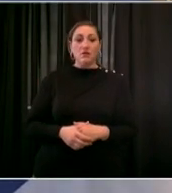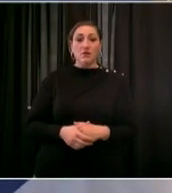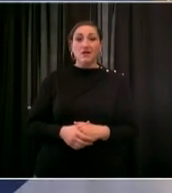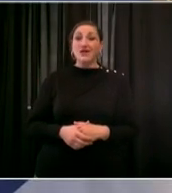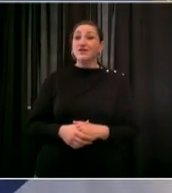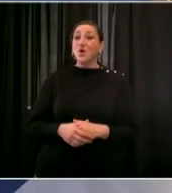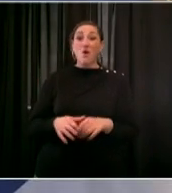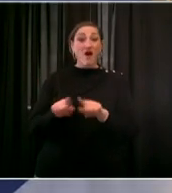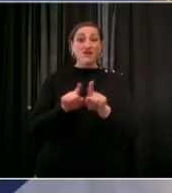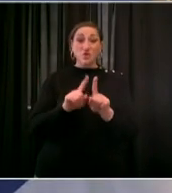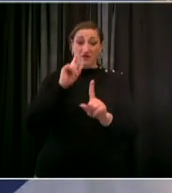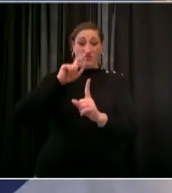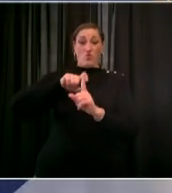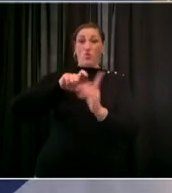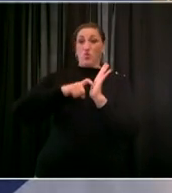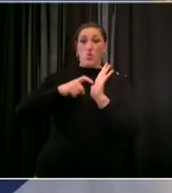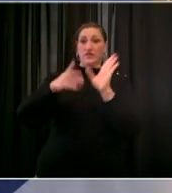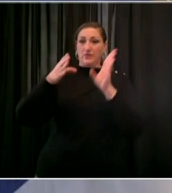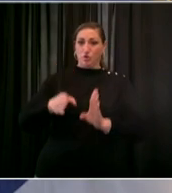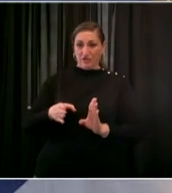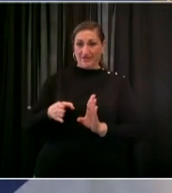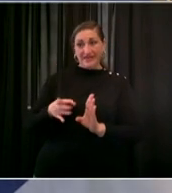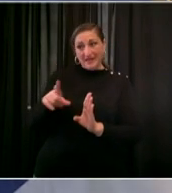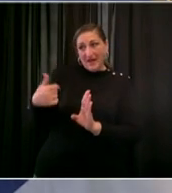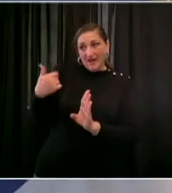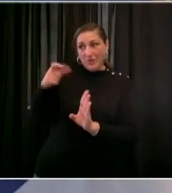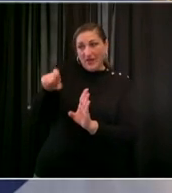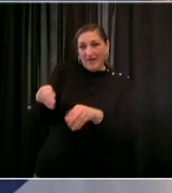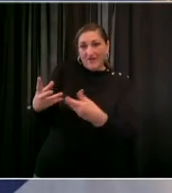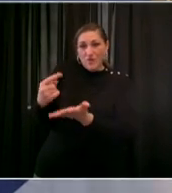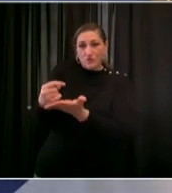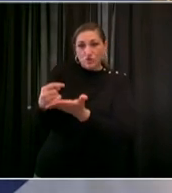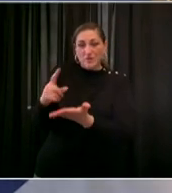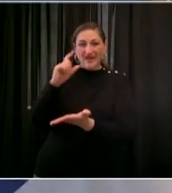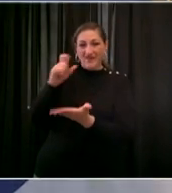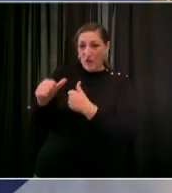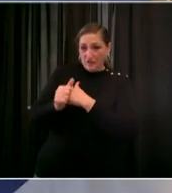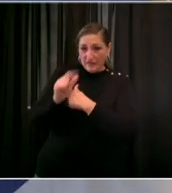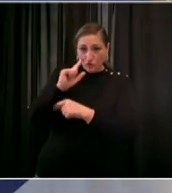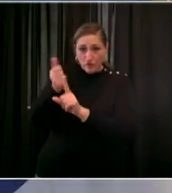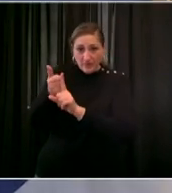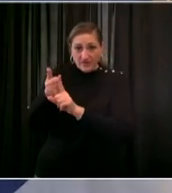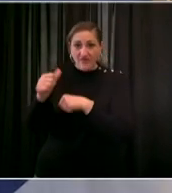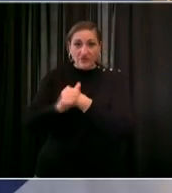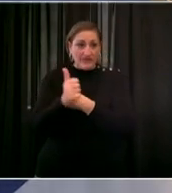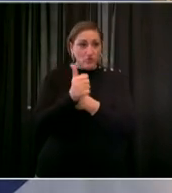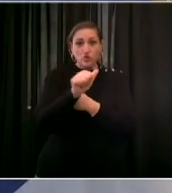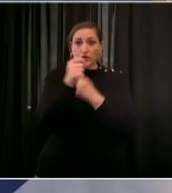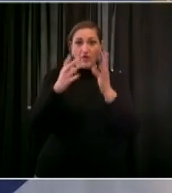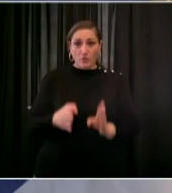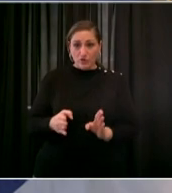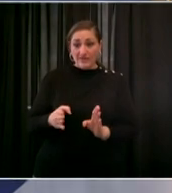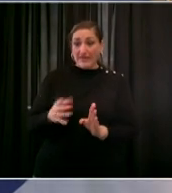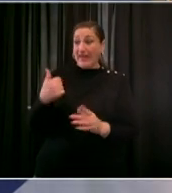admit that person and retain them for treatment even if the person does not agree